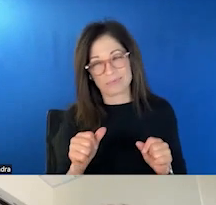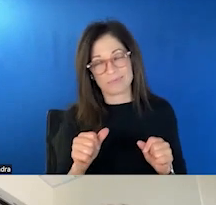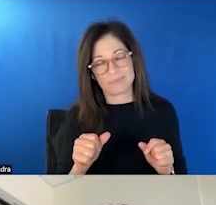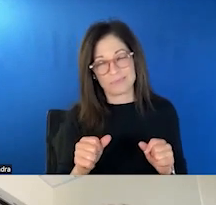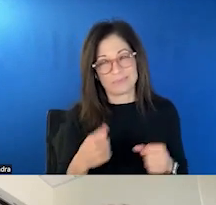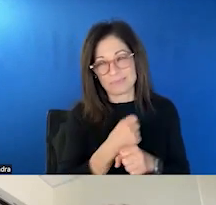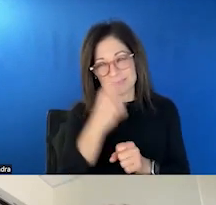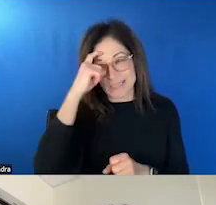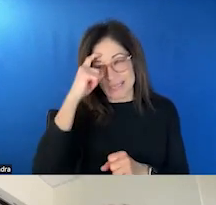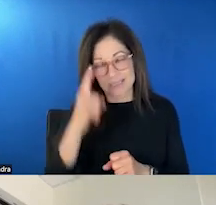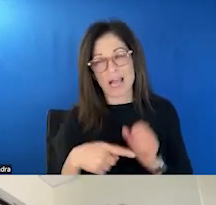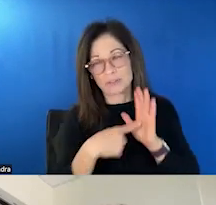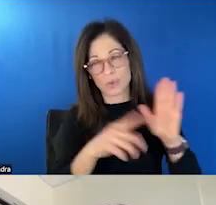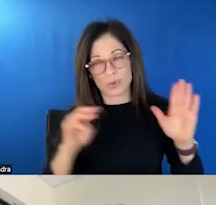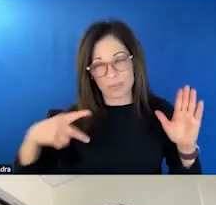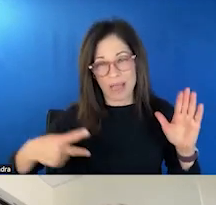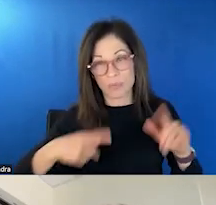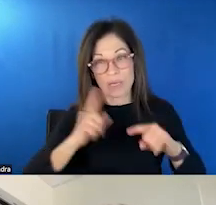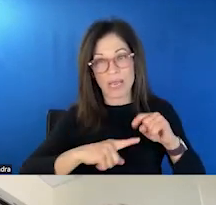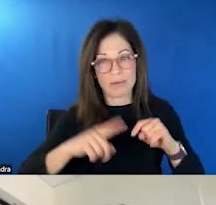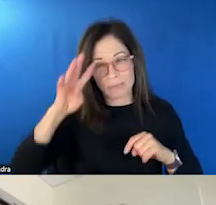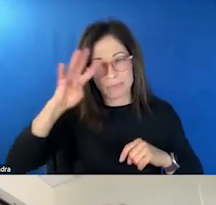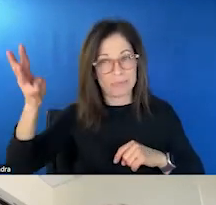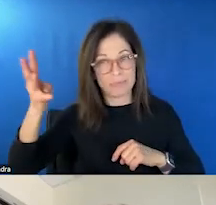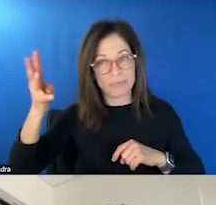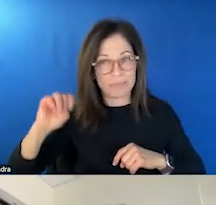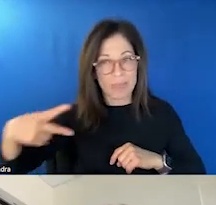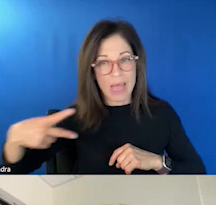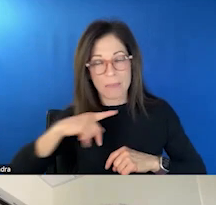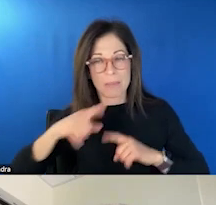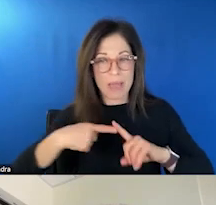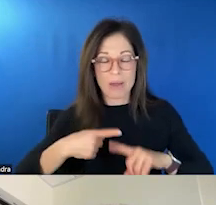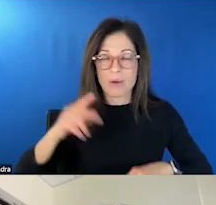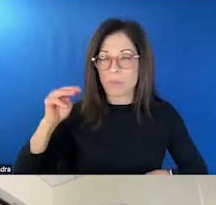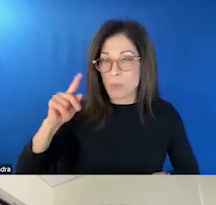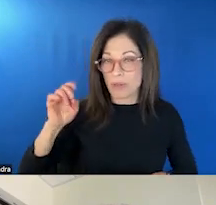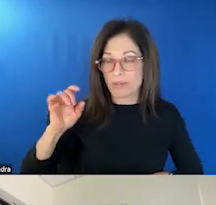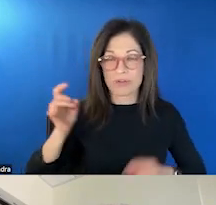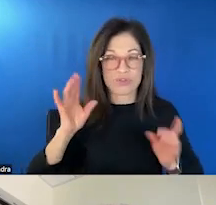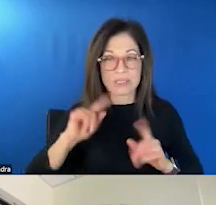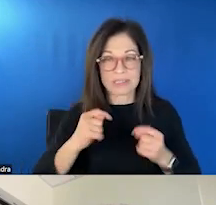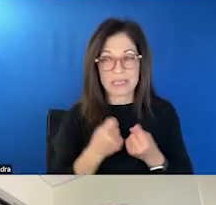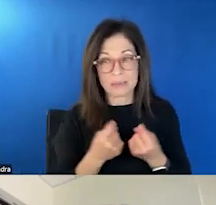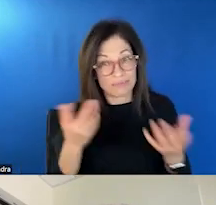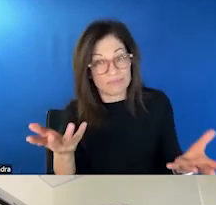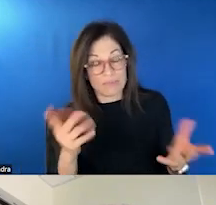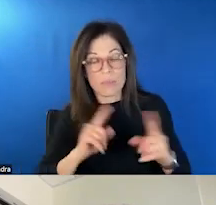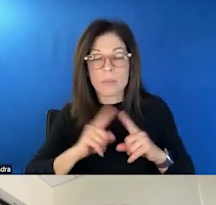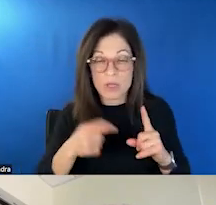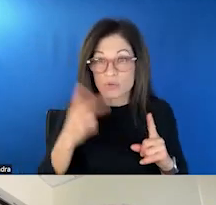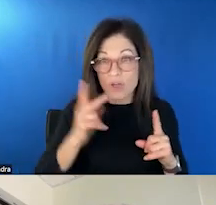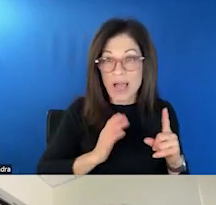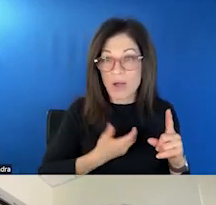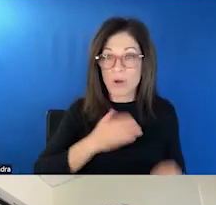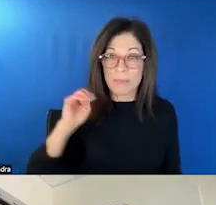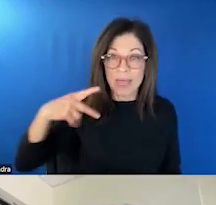map, even that I showed you, we can't even come up with the map around mobile crisis teams in our state right now. So there's something there, but you saw our map,